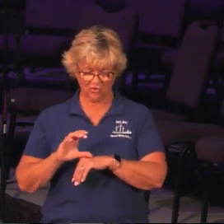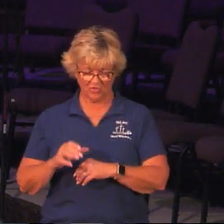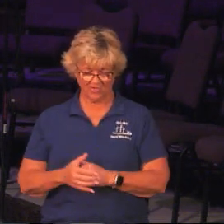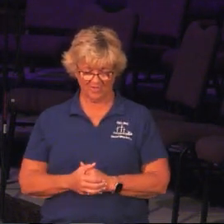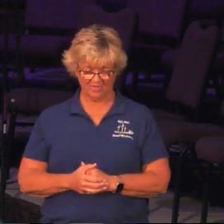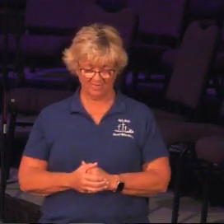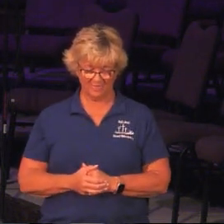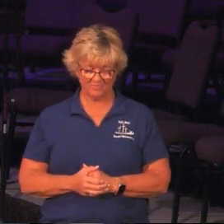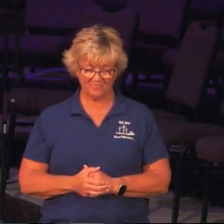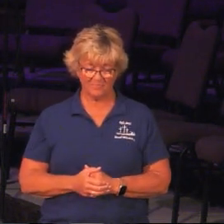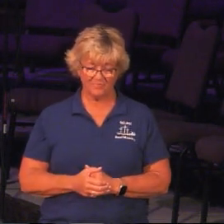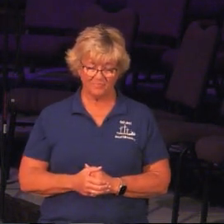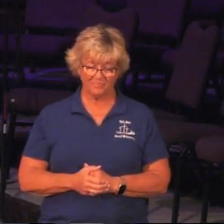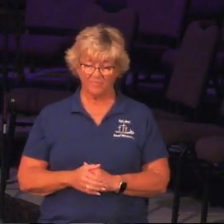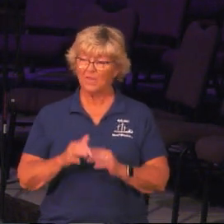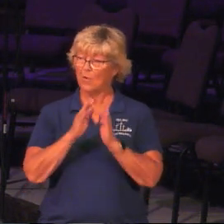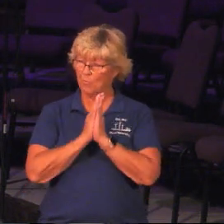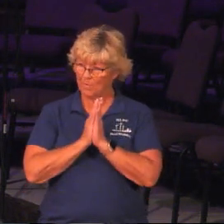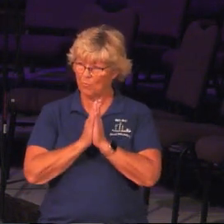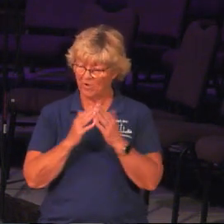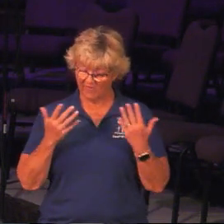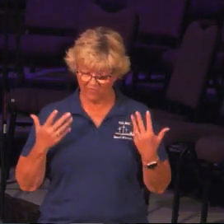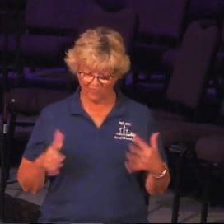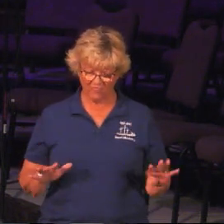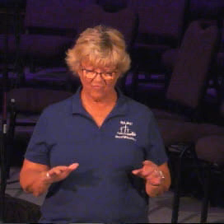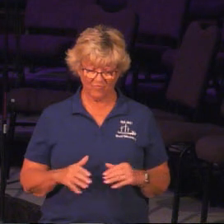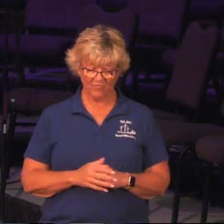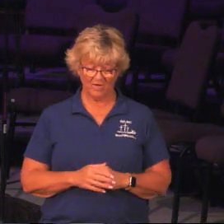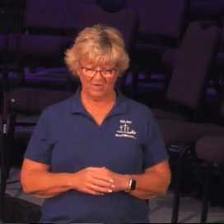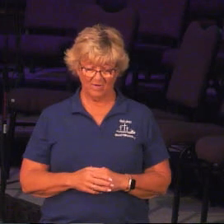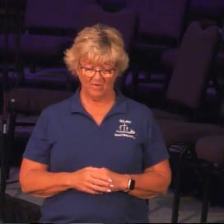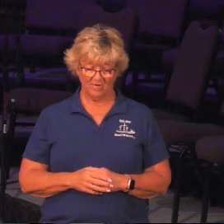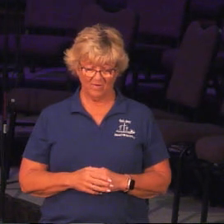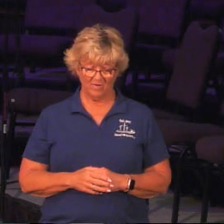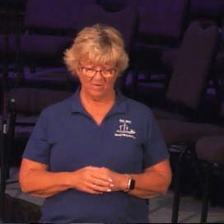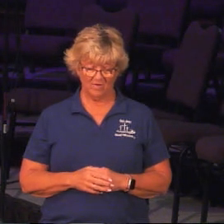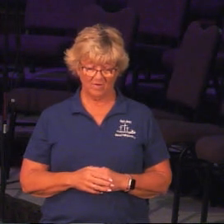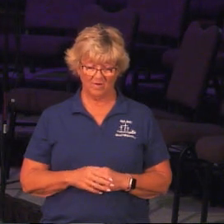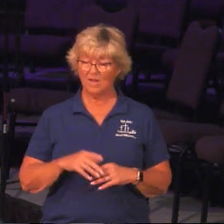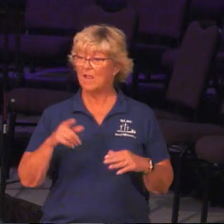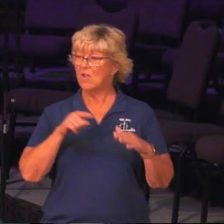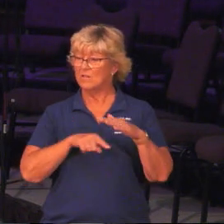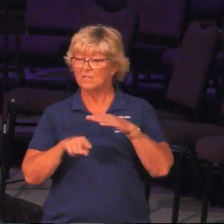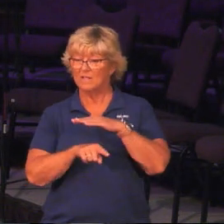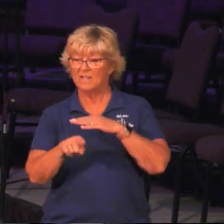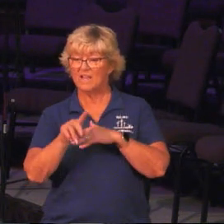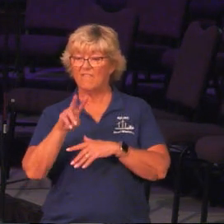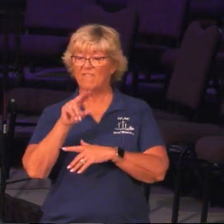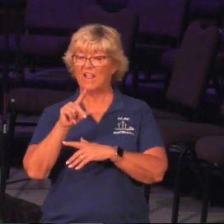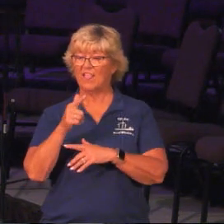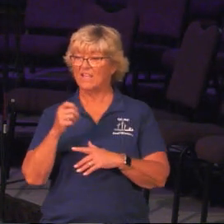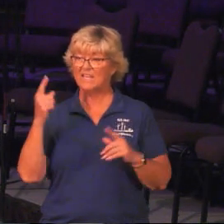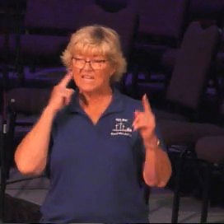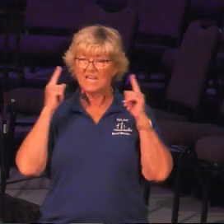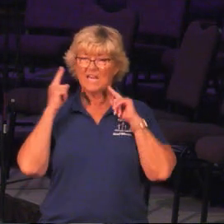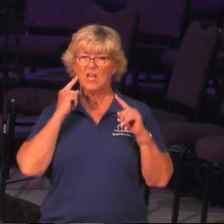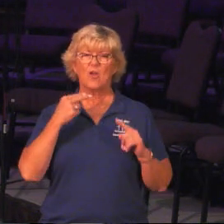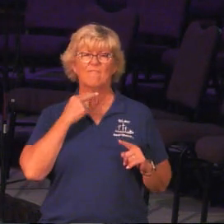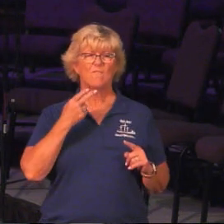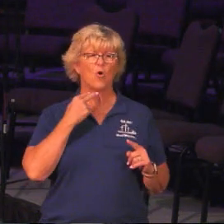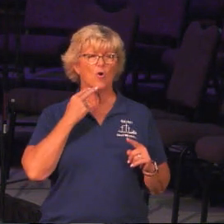And then we prayed for his church. And then as we moved deeper into the village, you know, we can kind of start hearing voices,